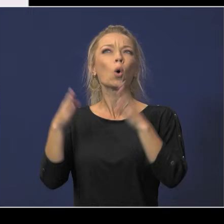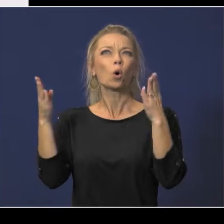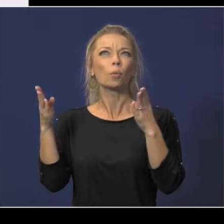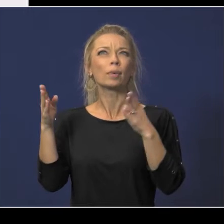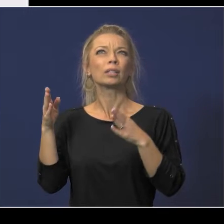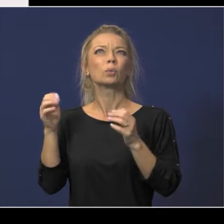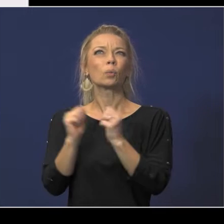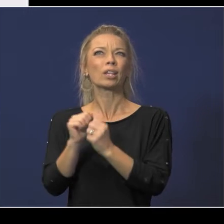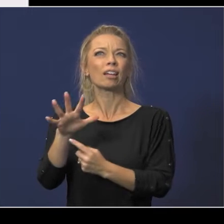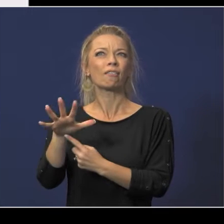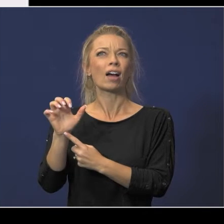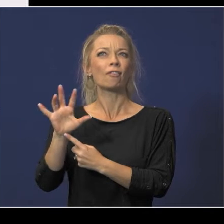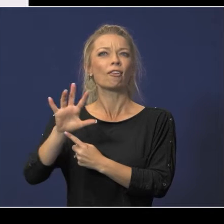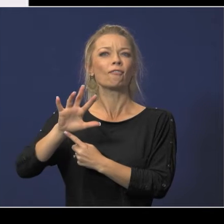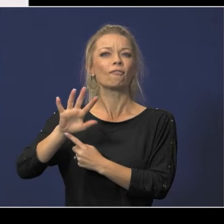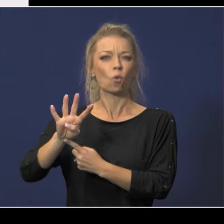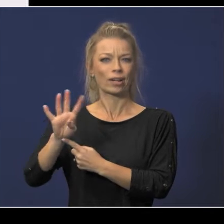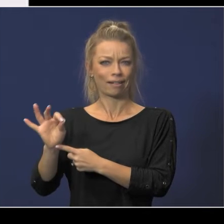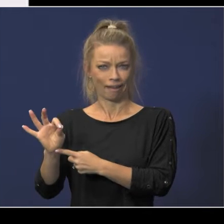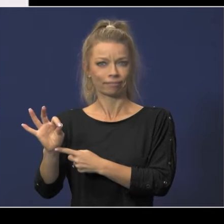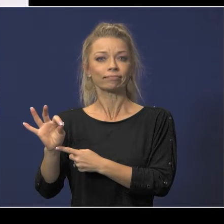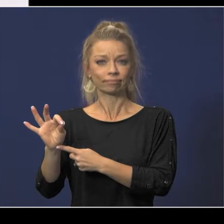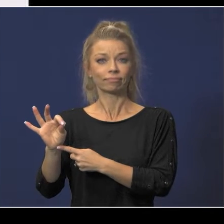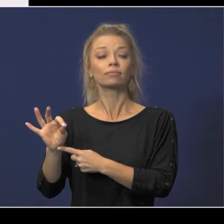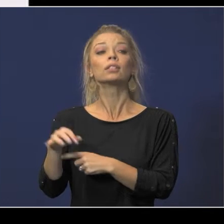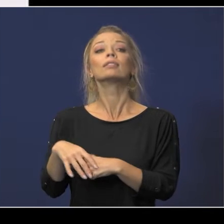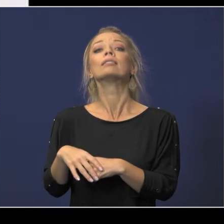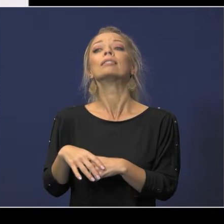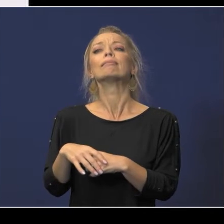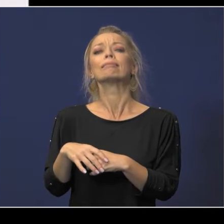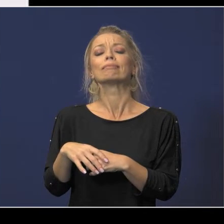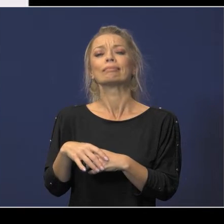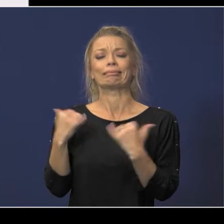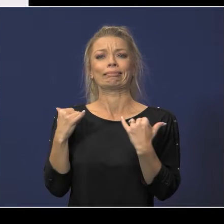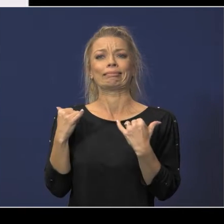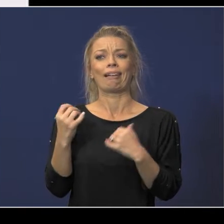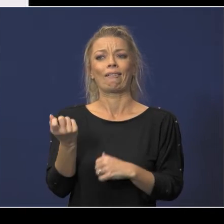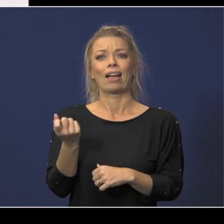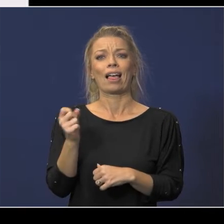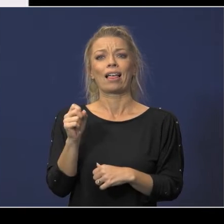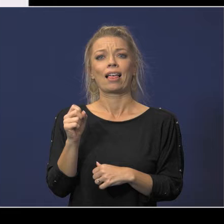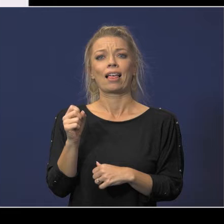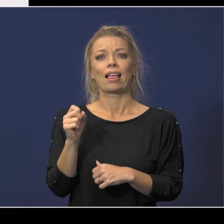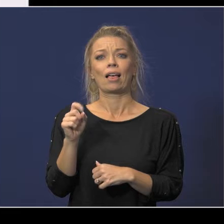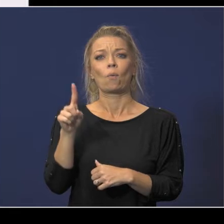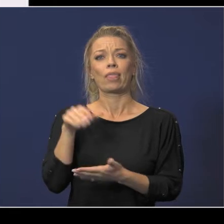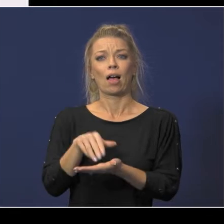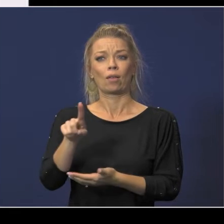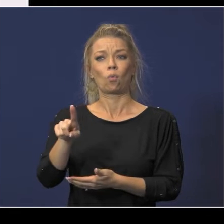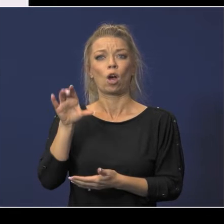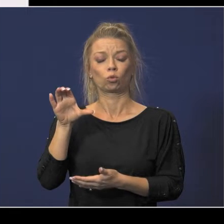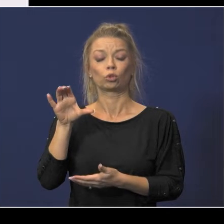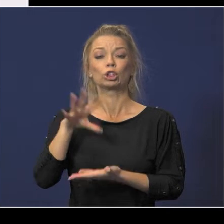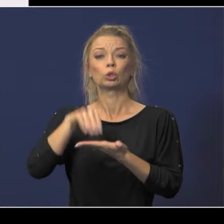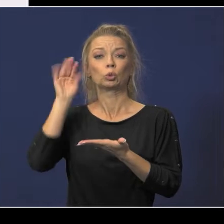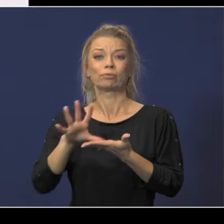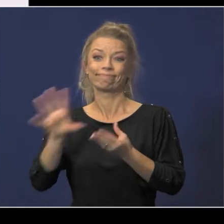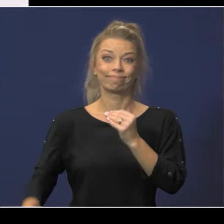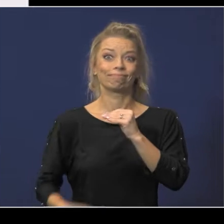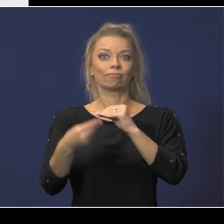549. you can do the math that's almost 1100 students in four years in bridgeland